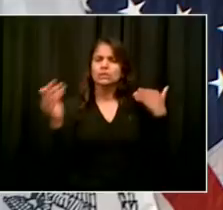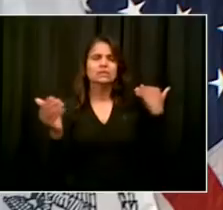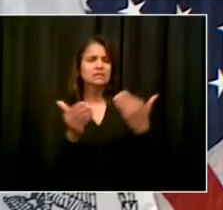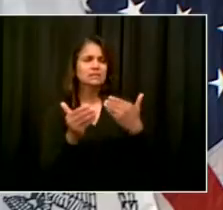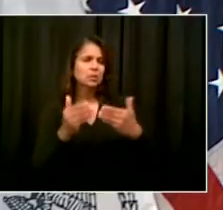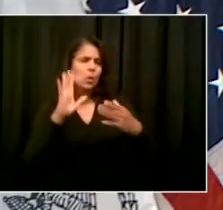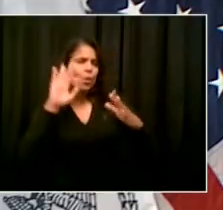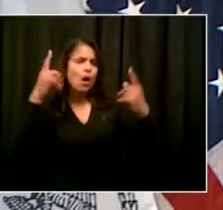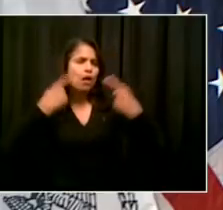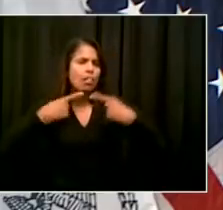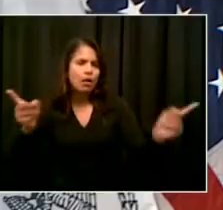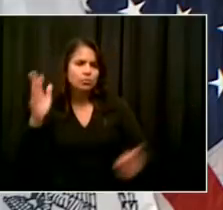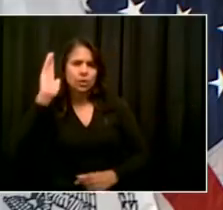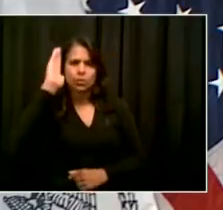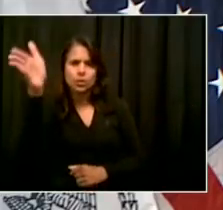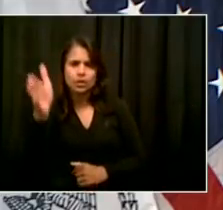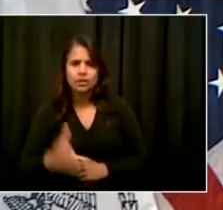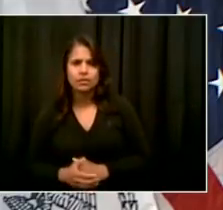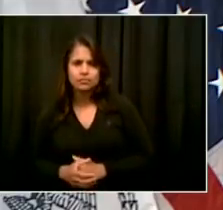WNYC.